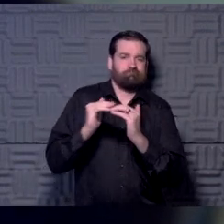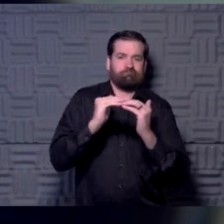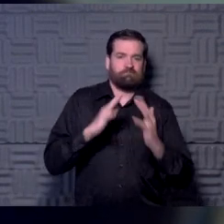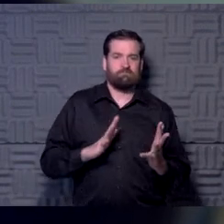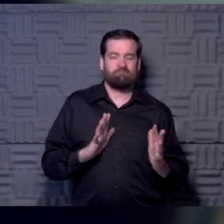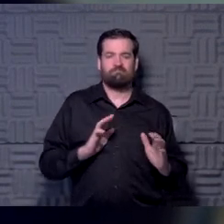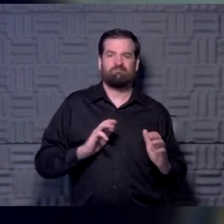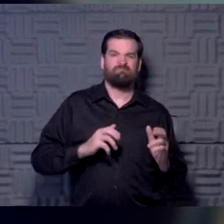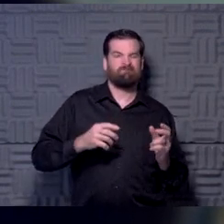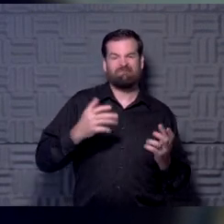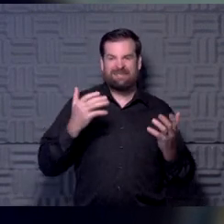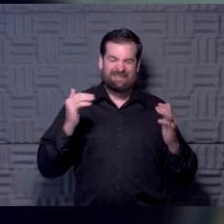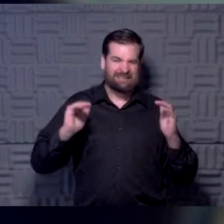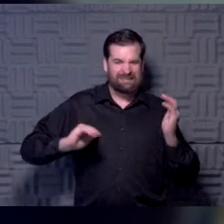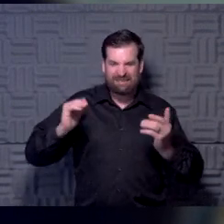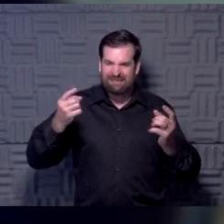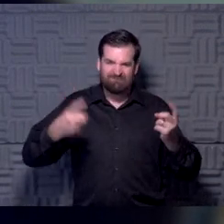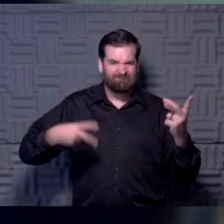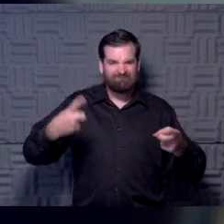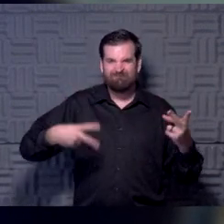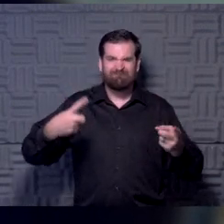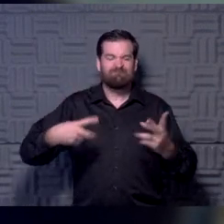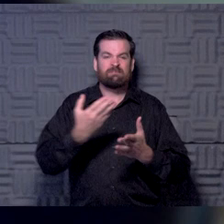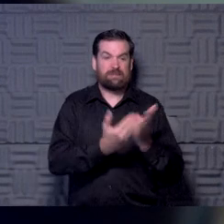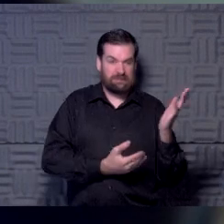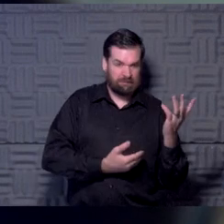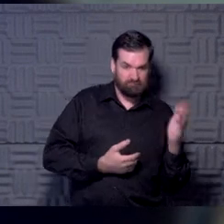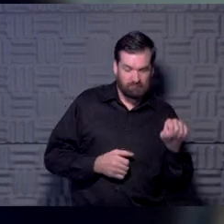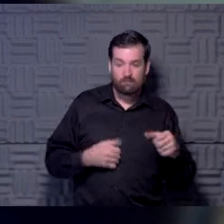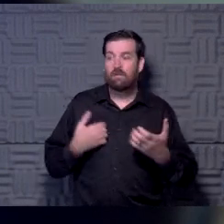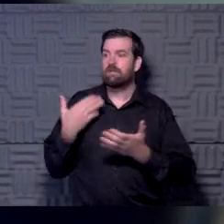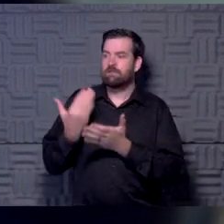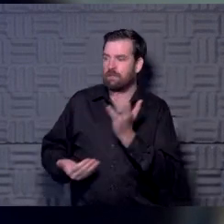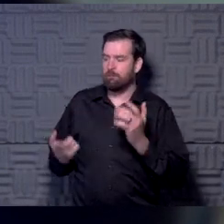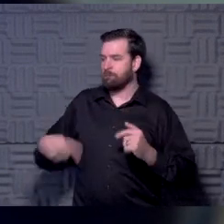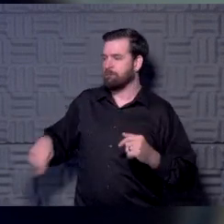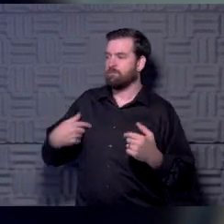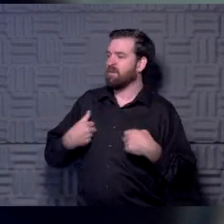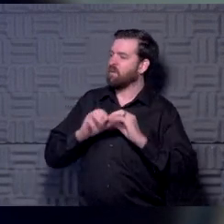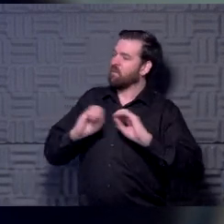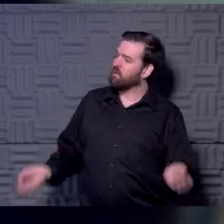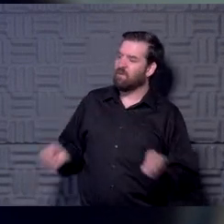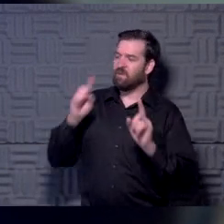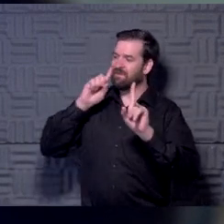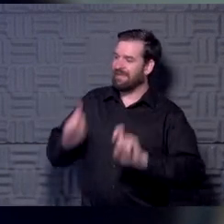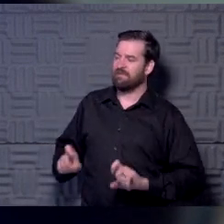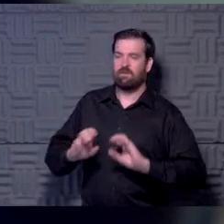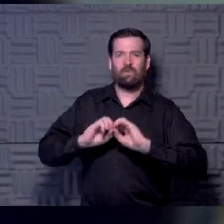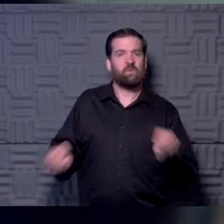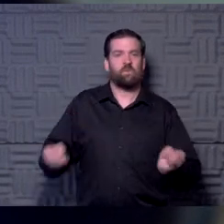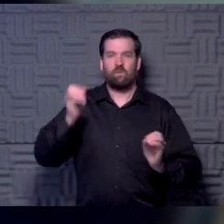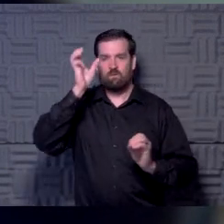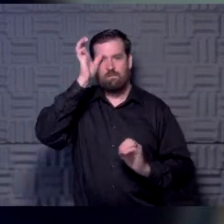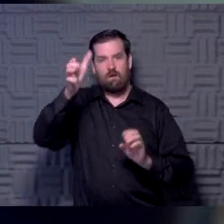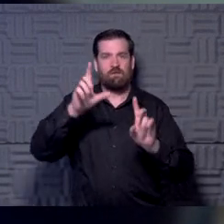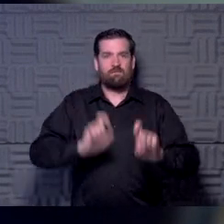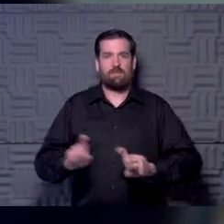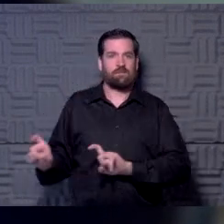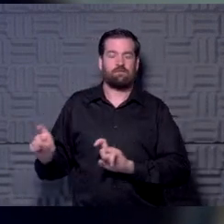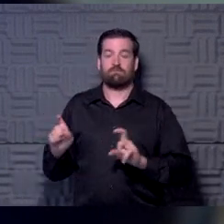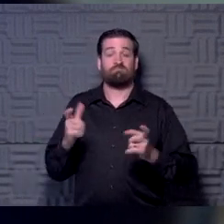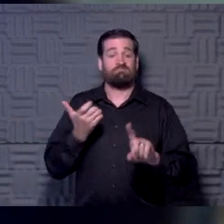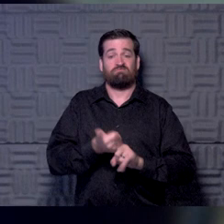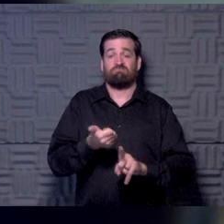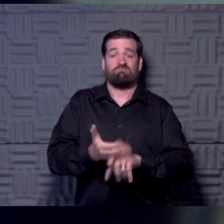about this. You know, I've talked with a couple of colleagues who said, we're not testing at all, but we're not doing any cognitive testing when they're recovered